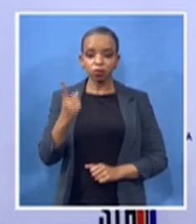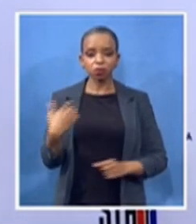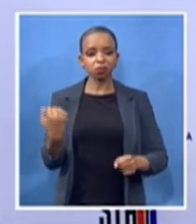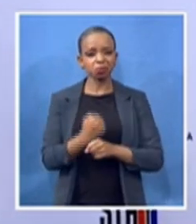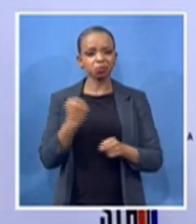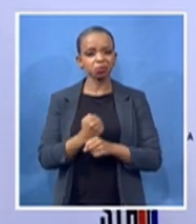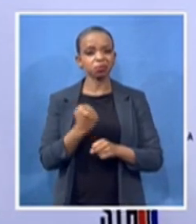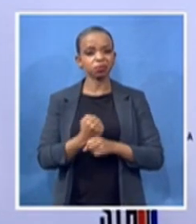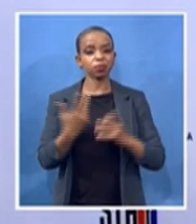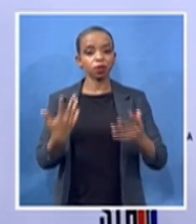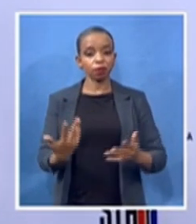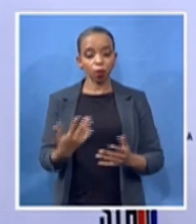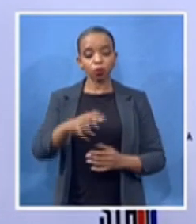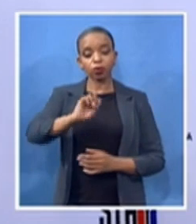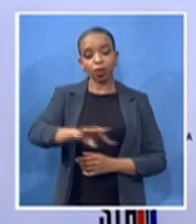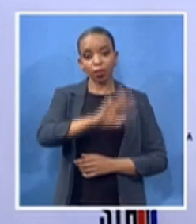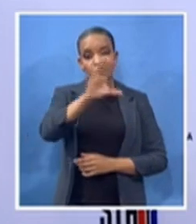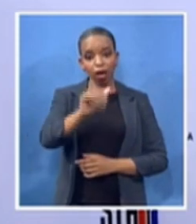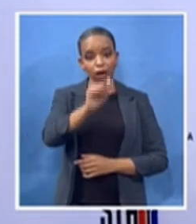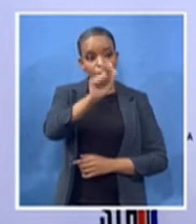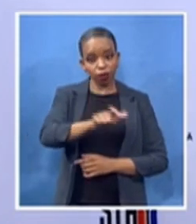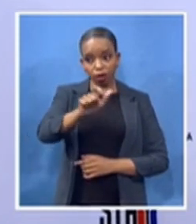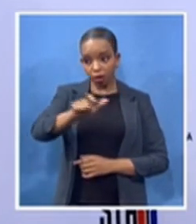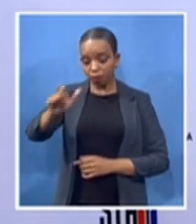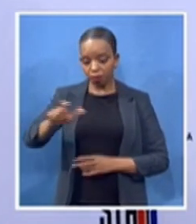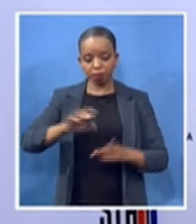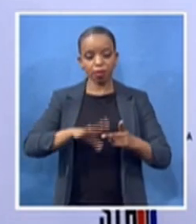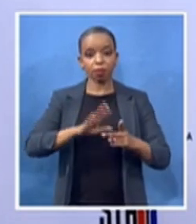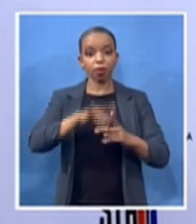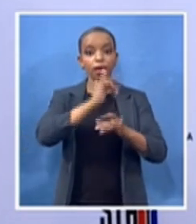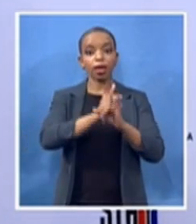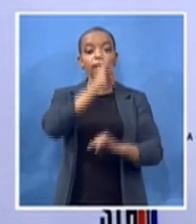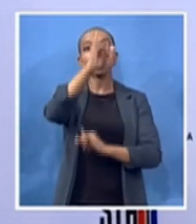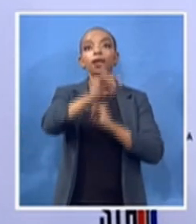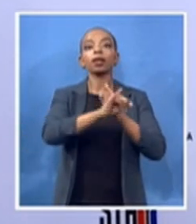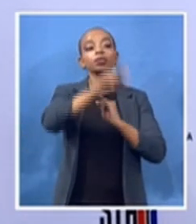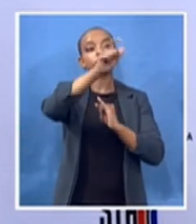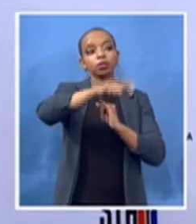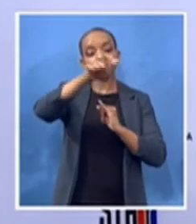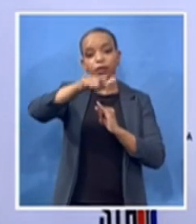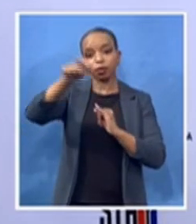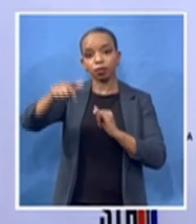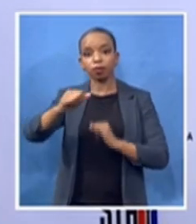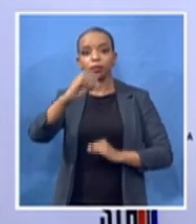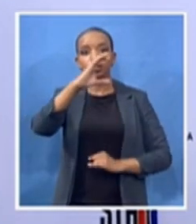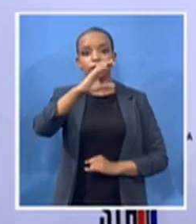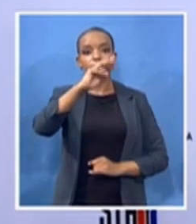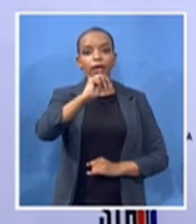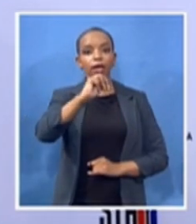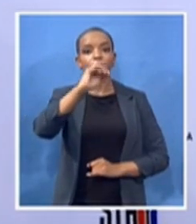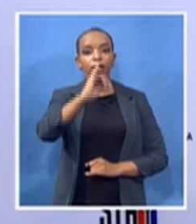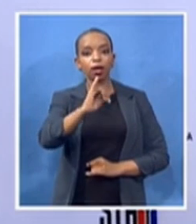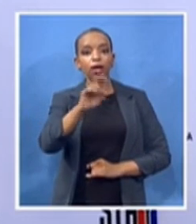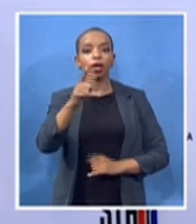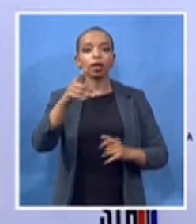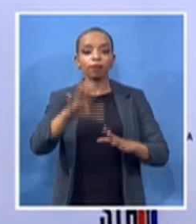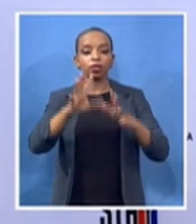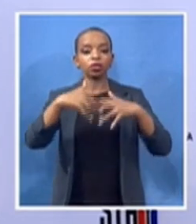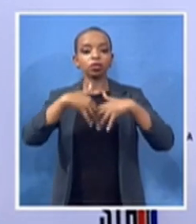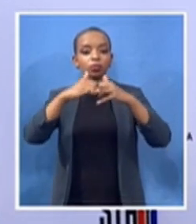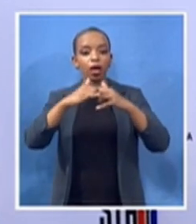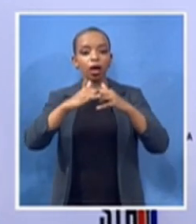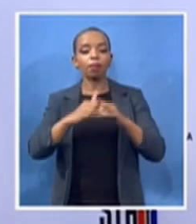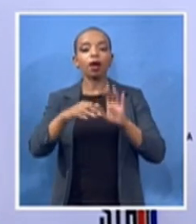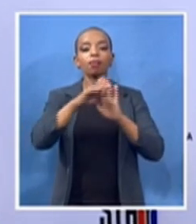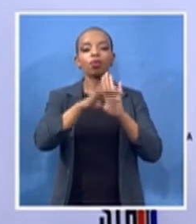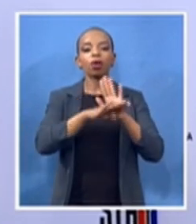the cmmi has initiated a series of programs to celebrate her achievements preserve her legacy